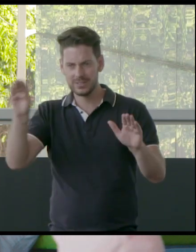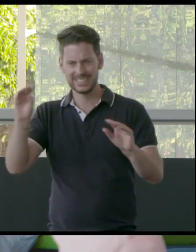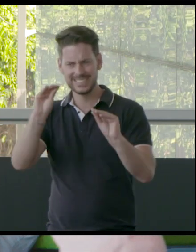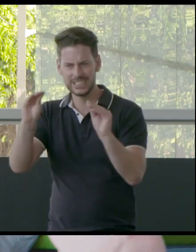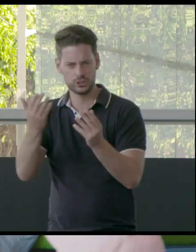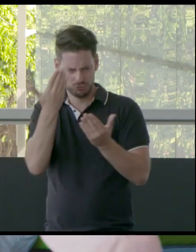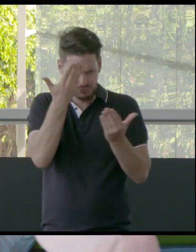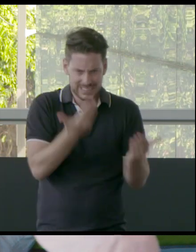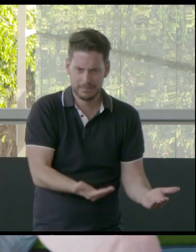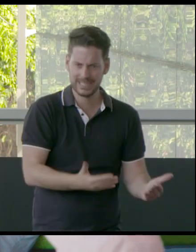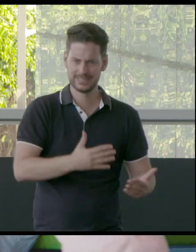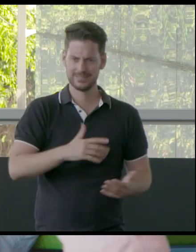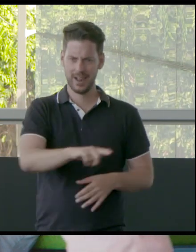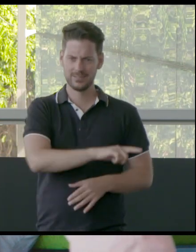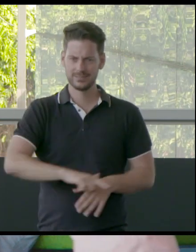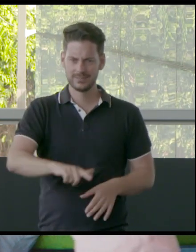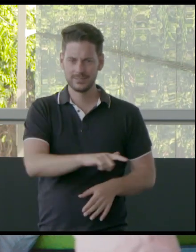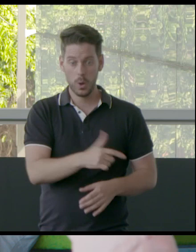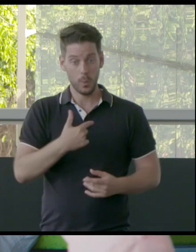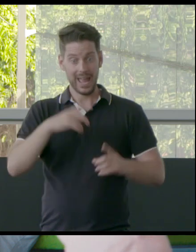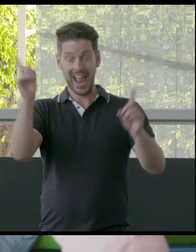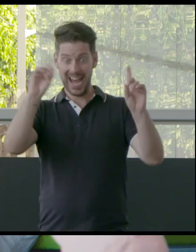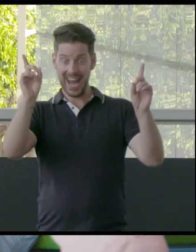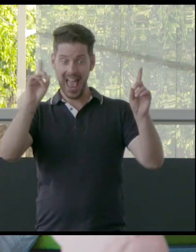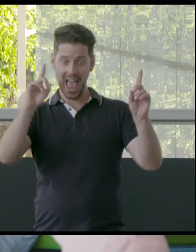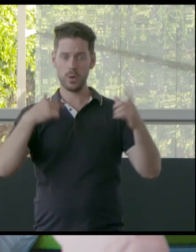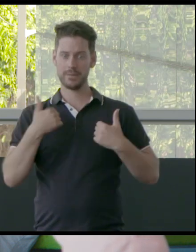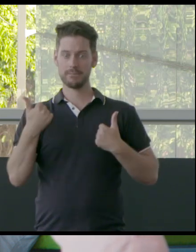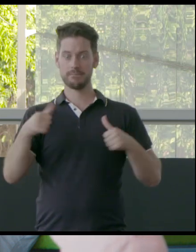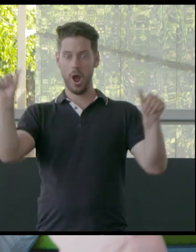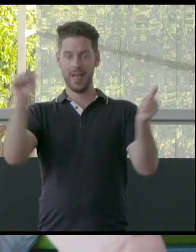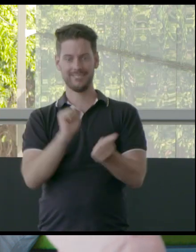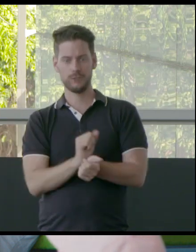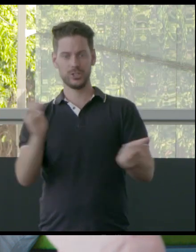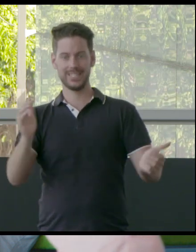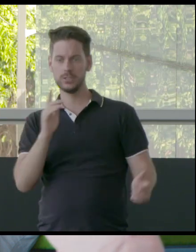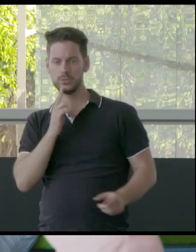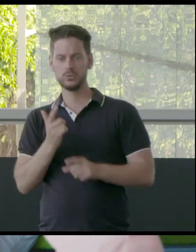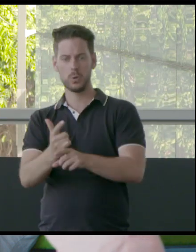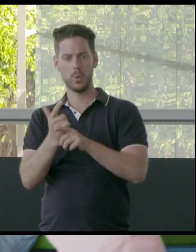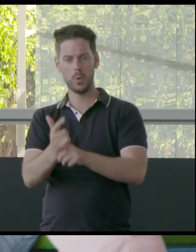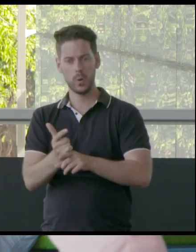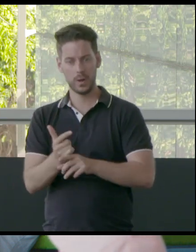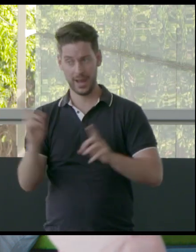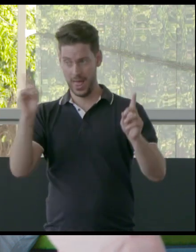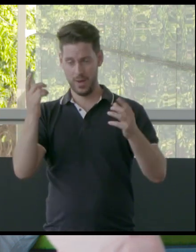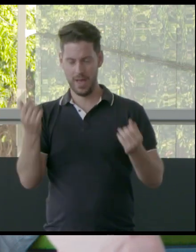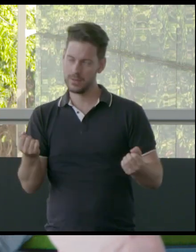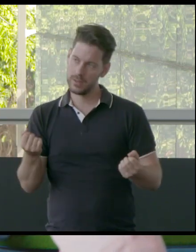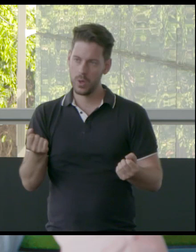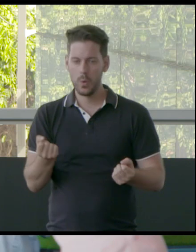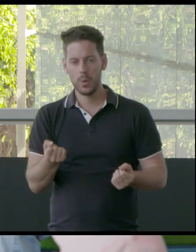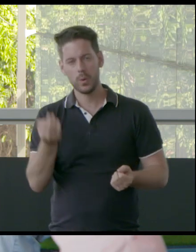country. We're finally at a stage where we can speak freely without... Well,